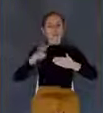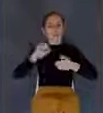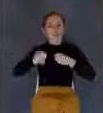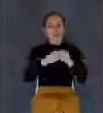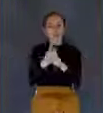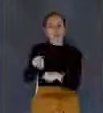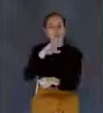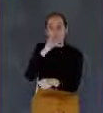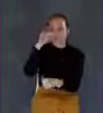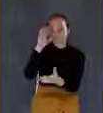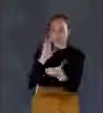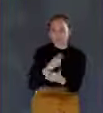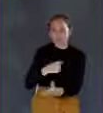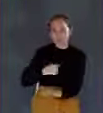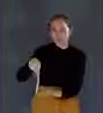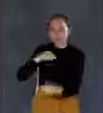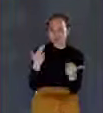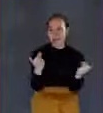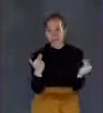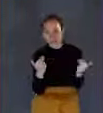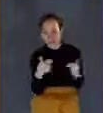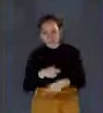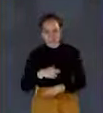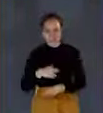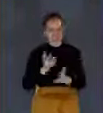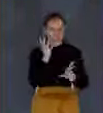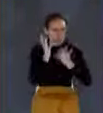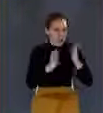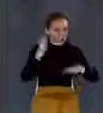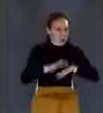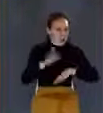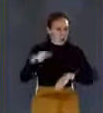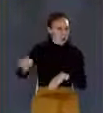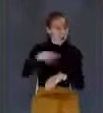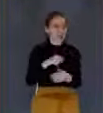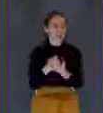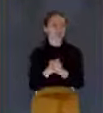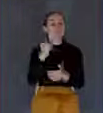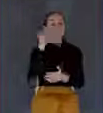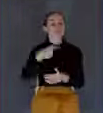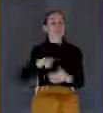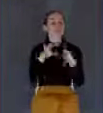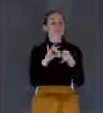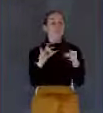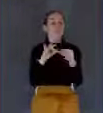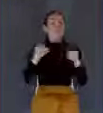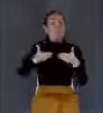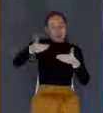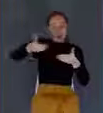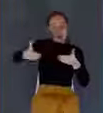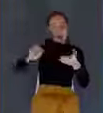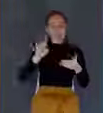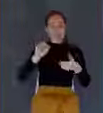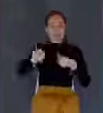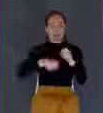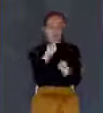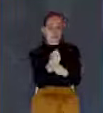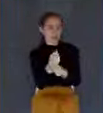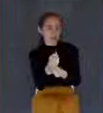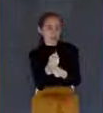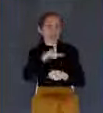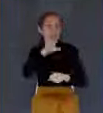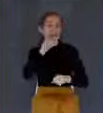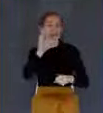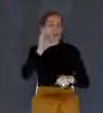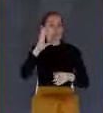skepticism. Shame on you. If I said in the next 40 years, they're going to win. Now, I don't know the precise day. I don't know